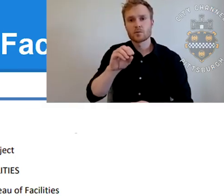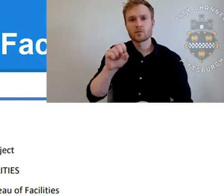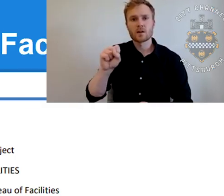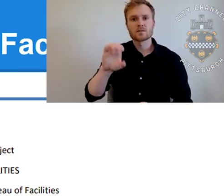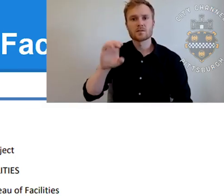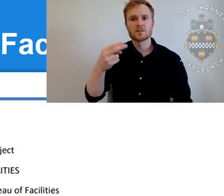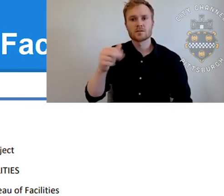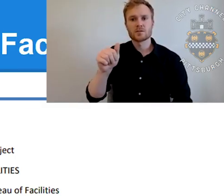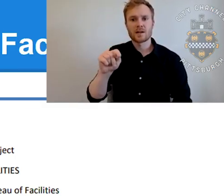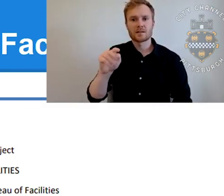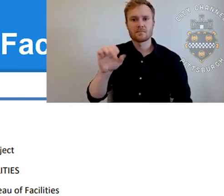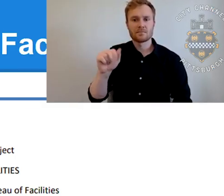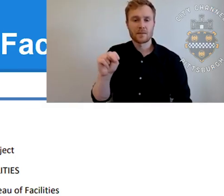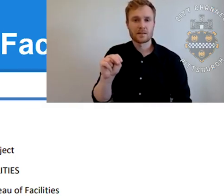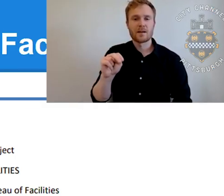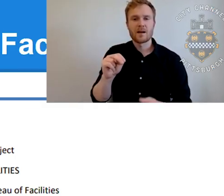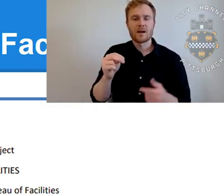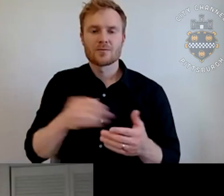Chris, if you wouldn't mind to start sharing yours.